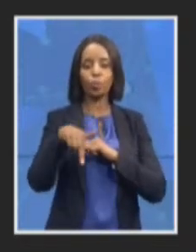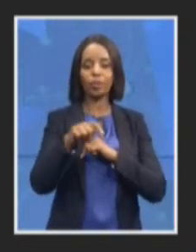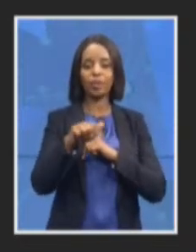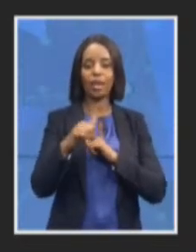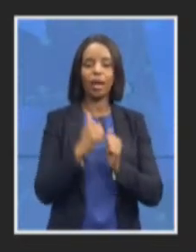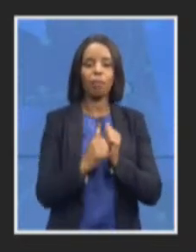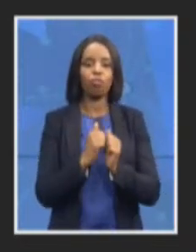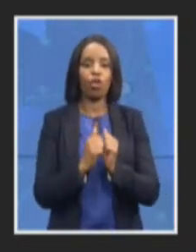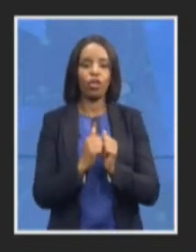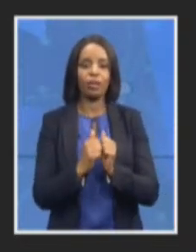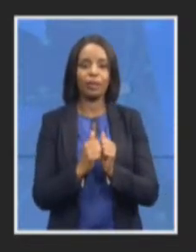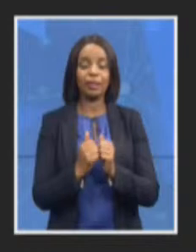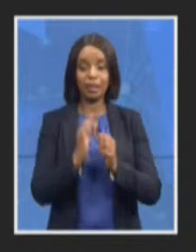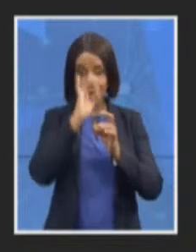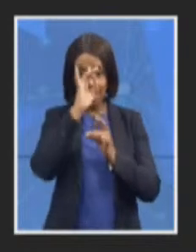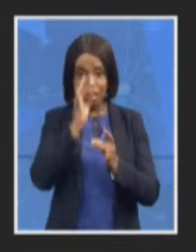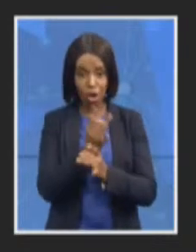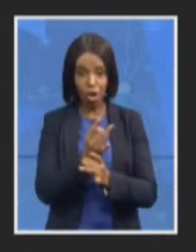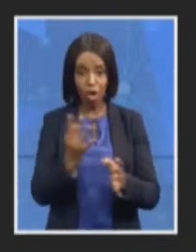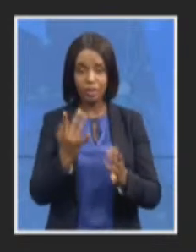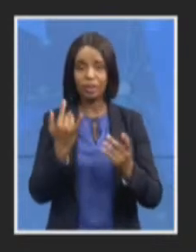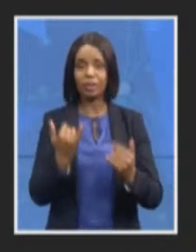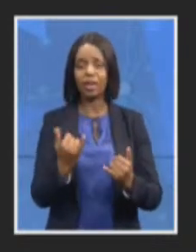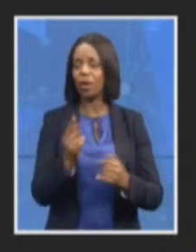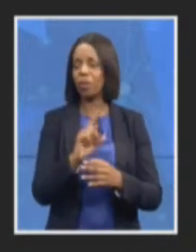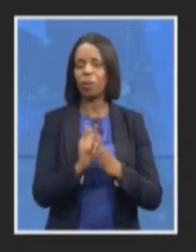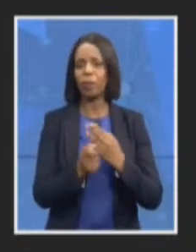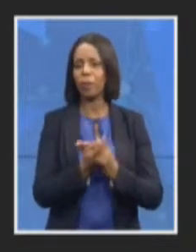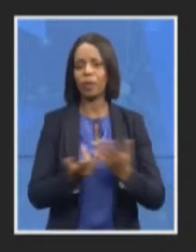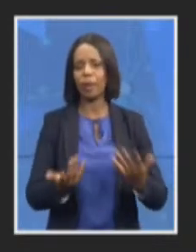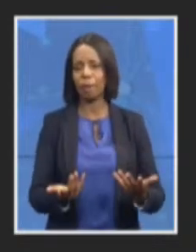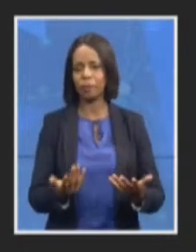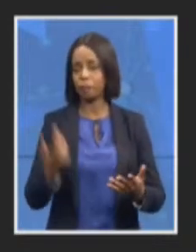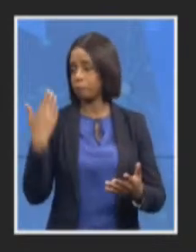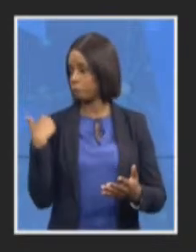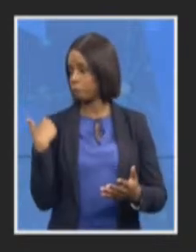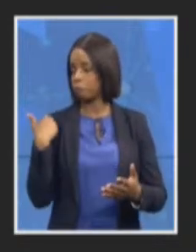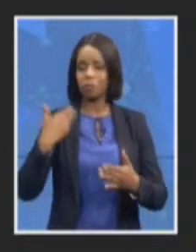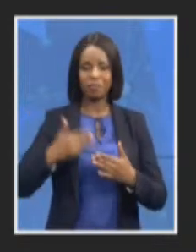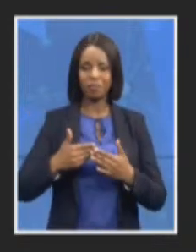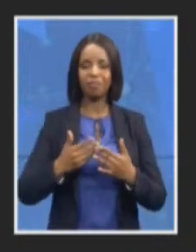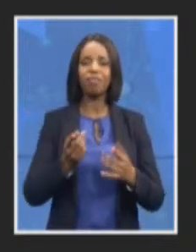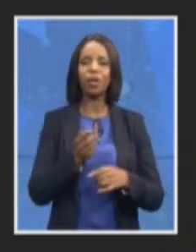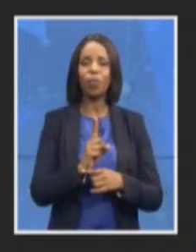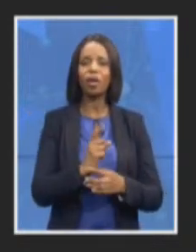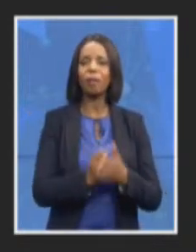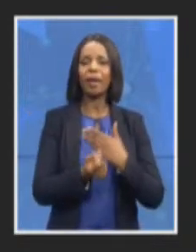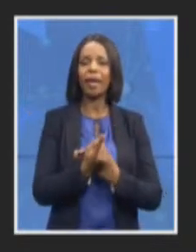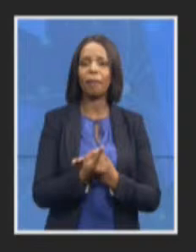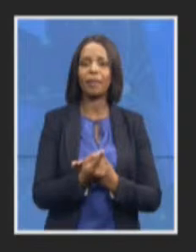have been made since we last engaged to get them extradited back to South Africa and thanks again